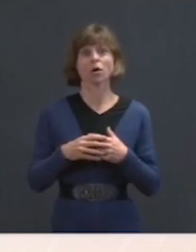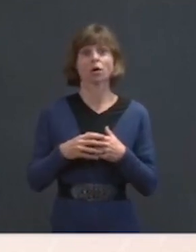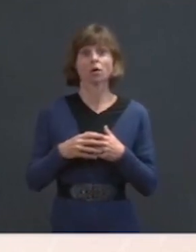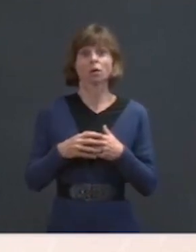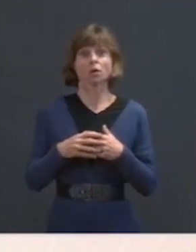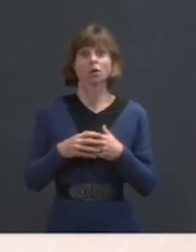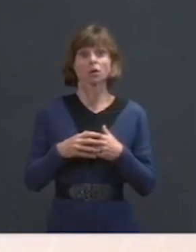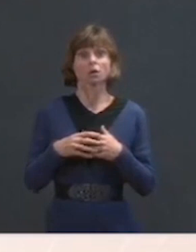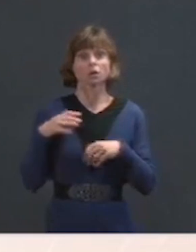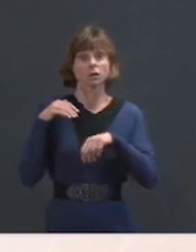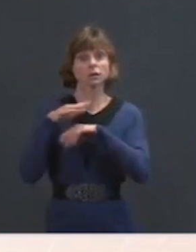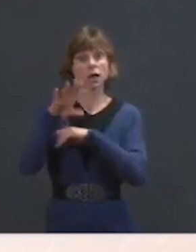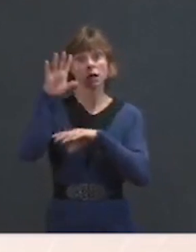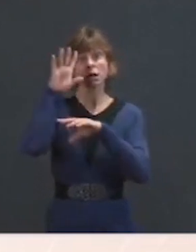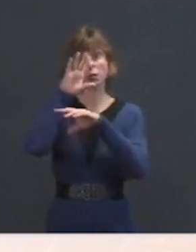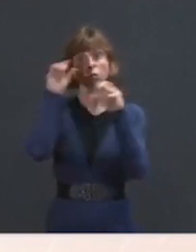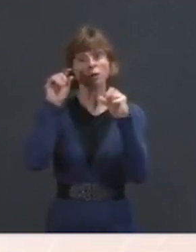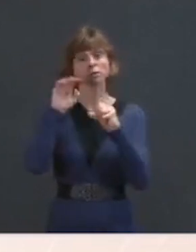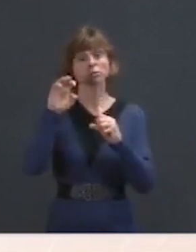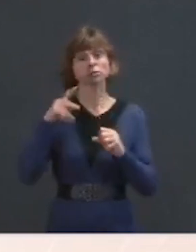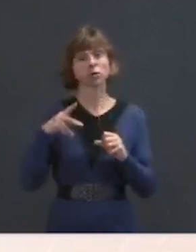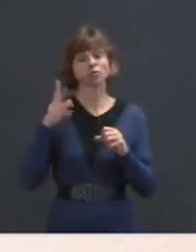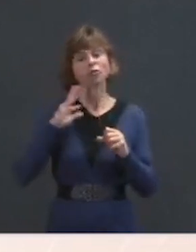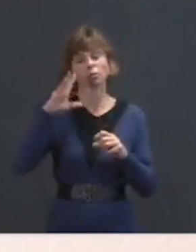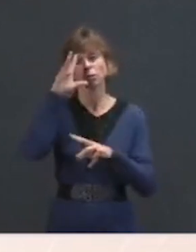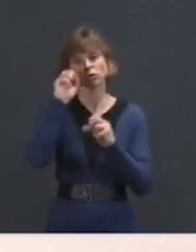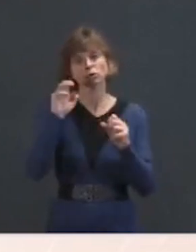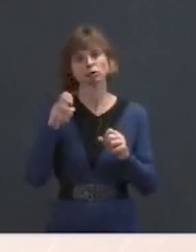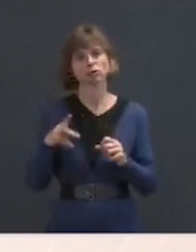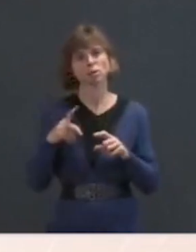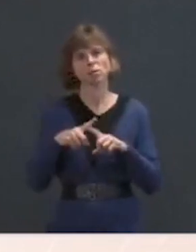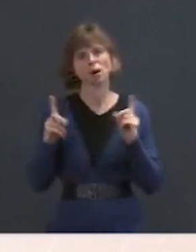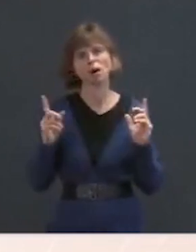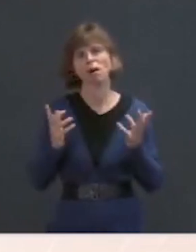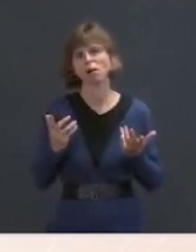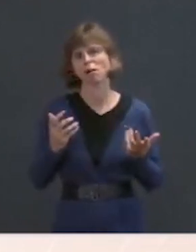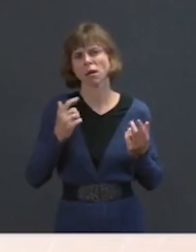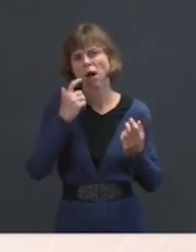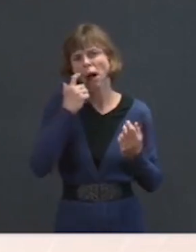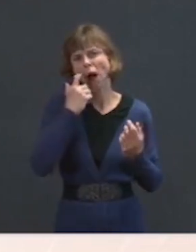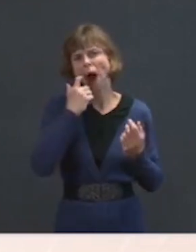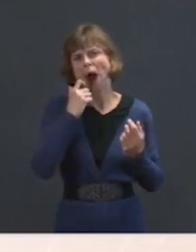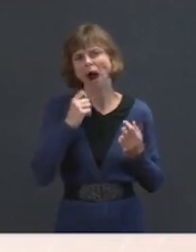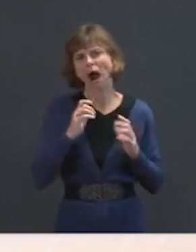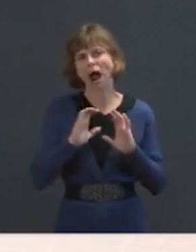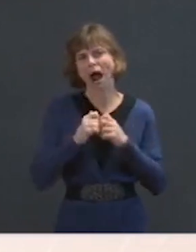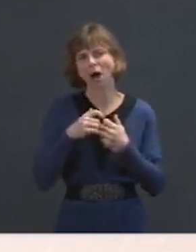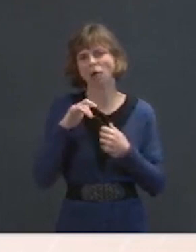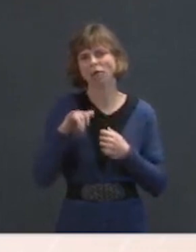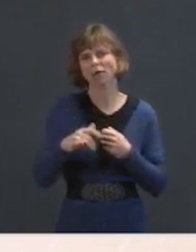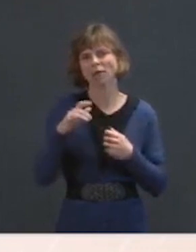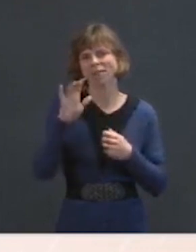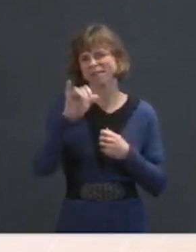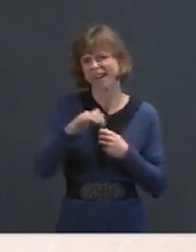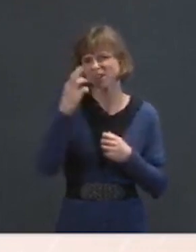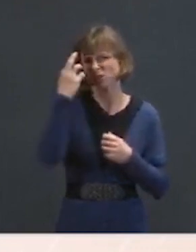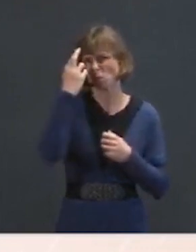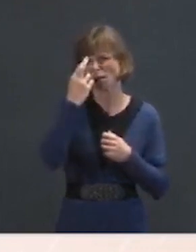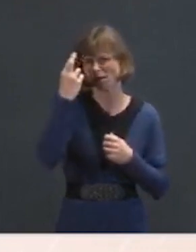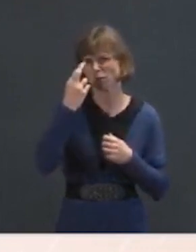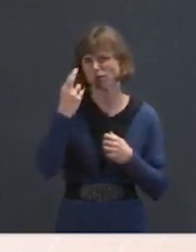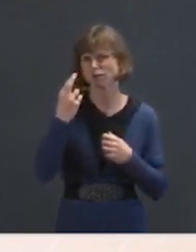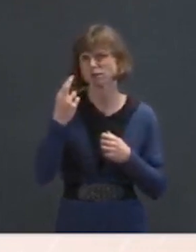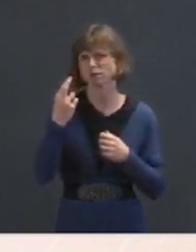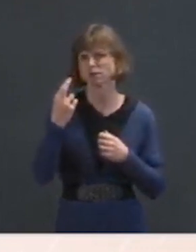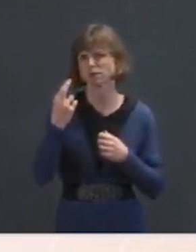President Trump – from President Trump. But how do you think foreign leaders are looking at this? Because this is one of the reasons foreign allies